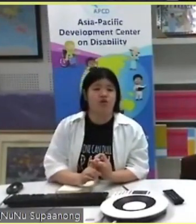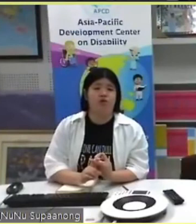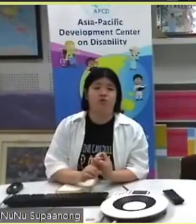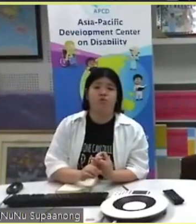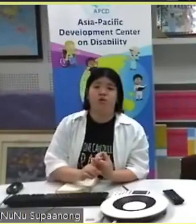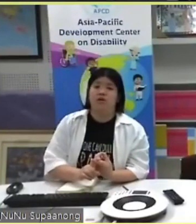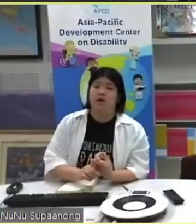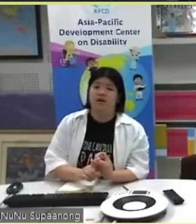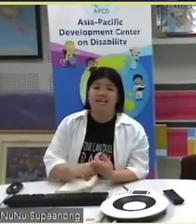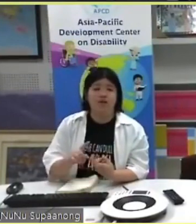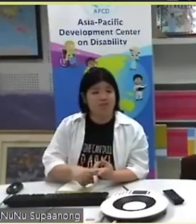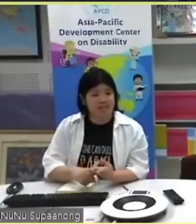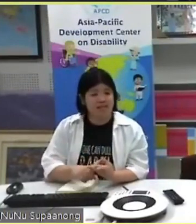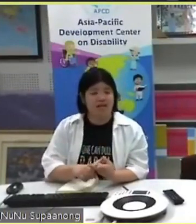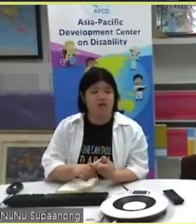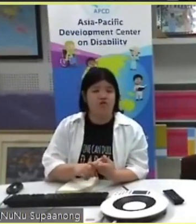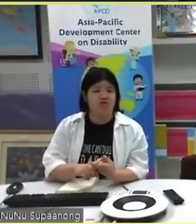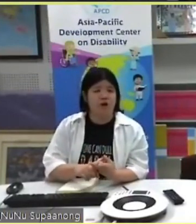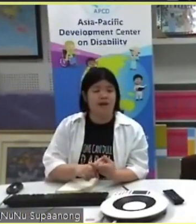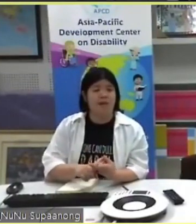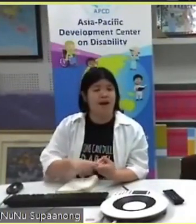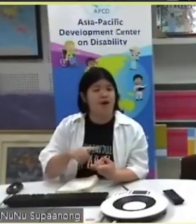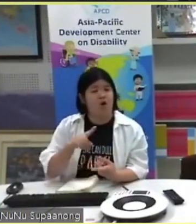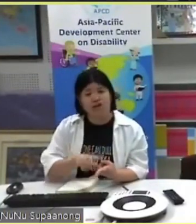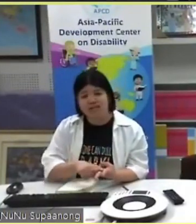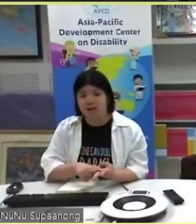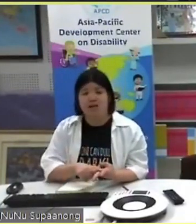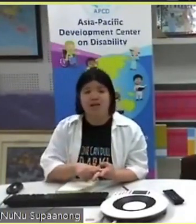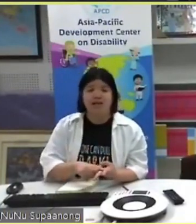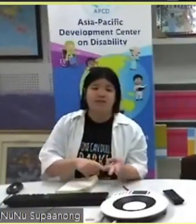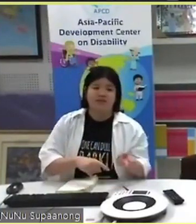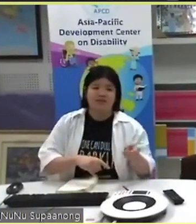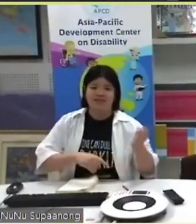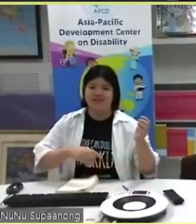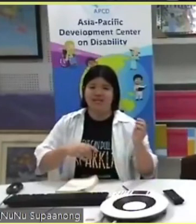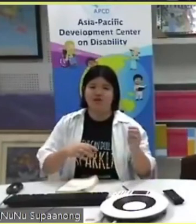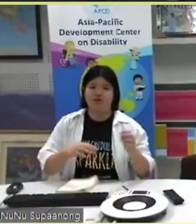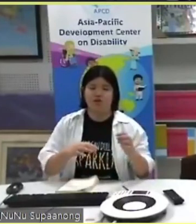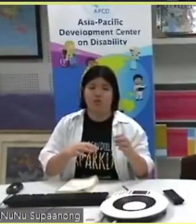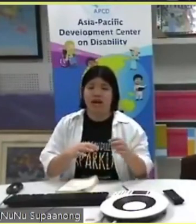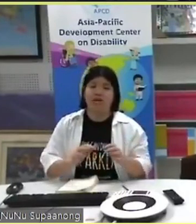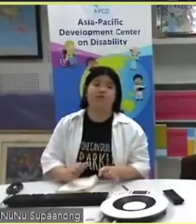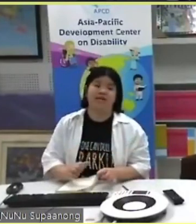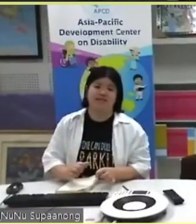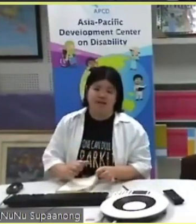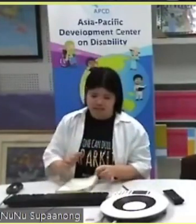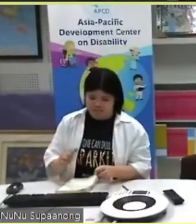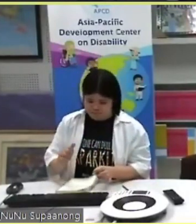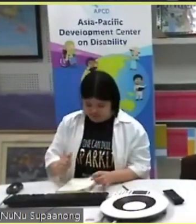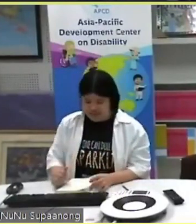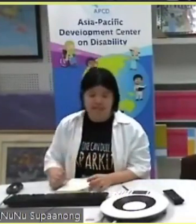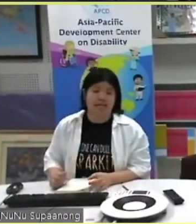they go to Hilton, they go to Japa Yapa Hotel, they go to various